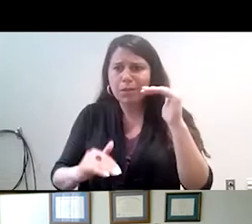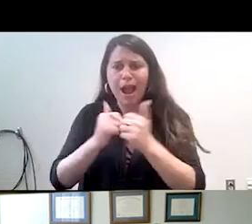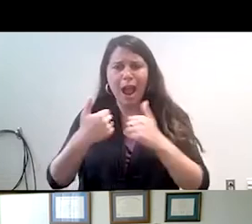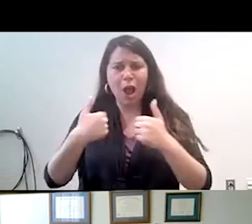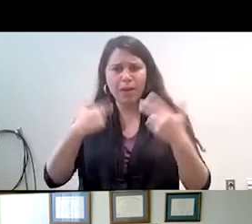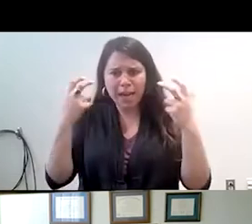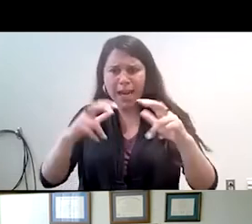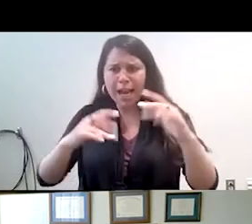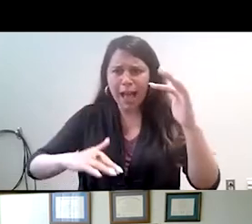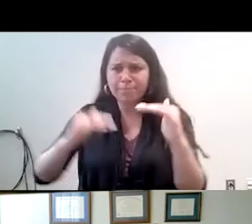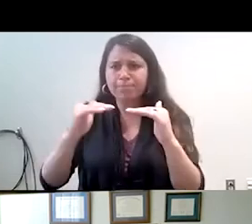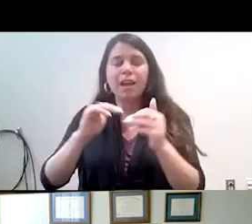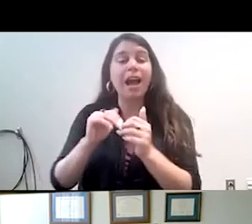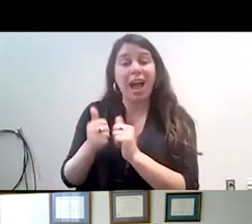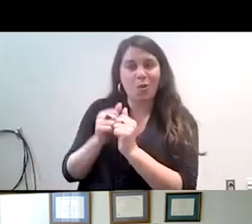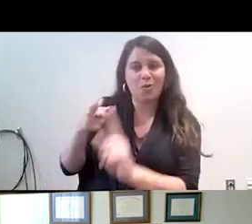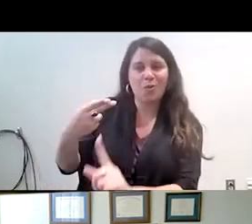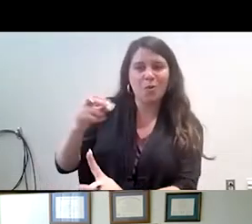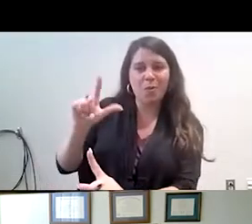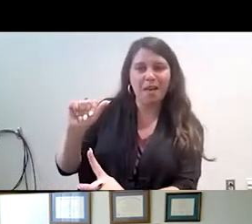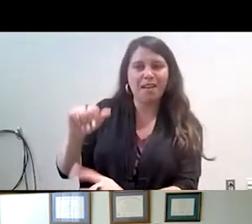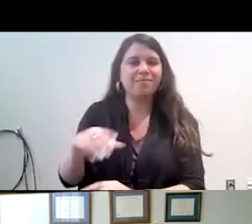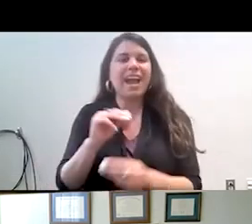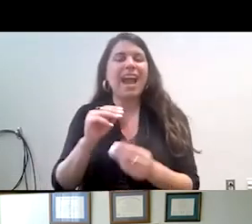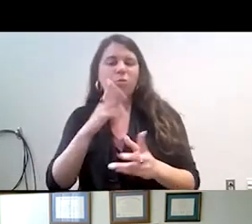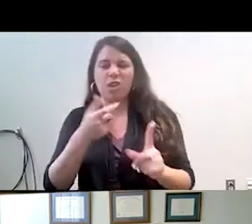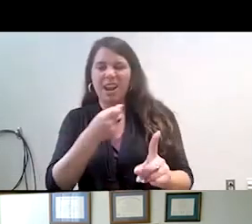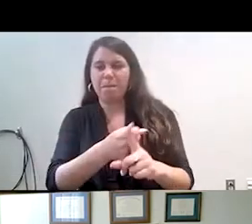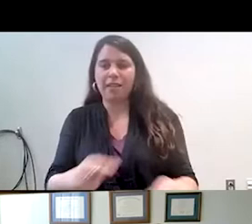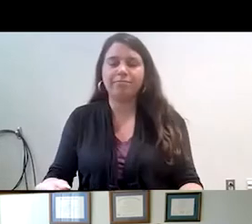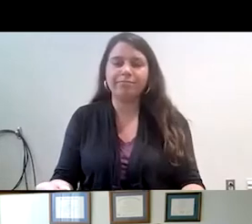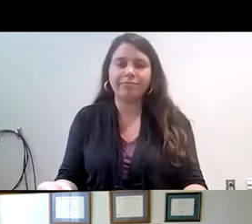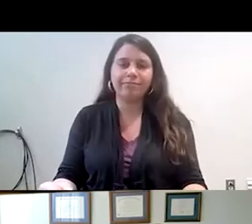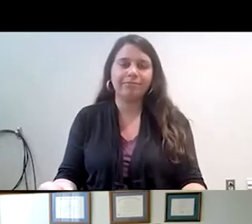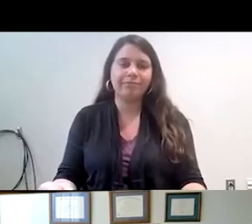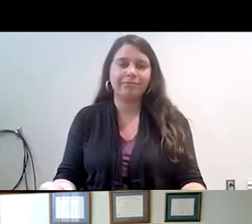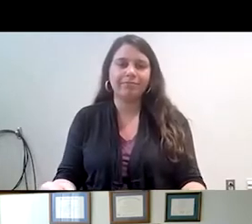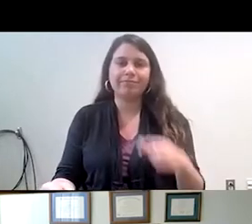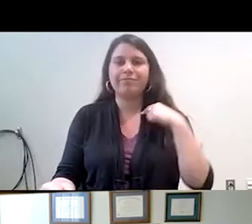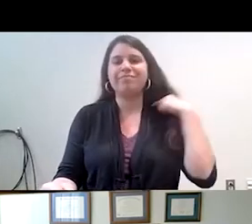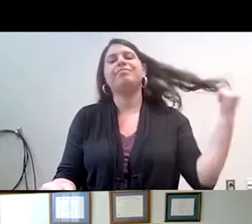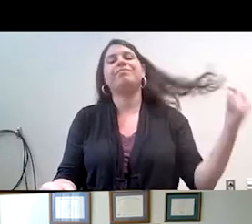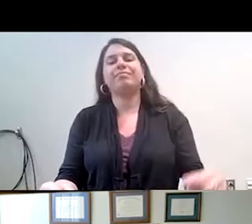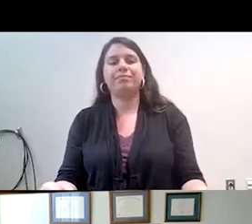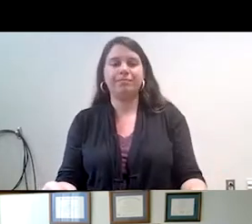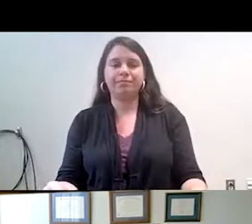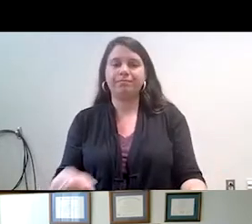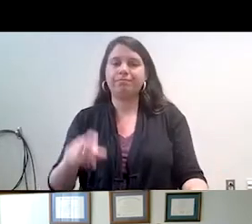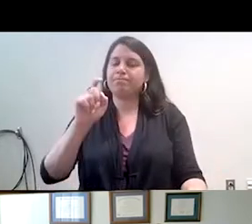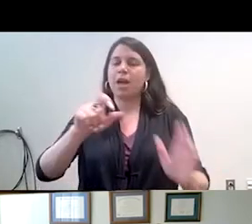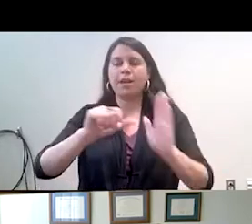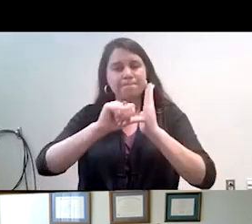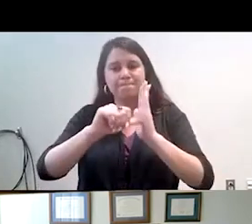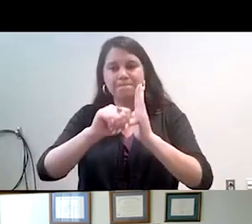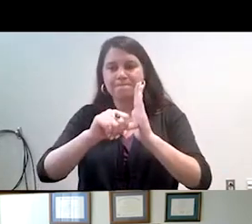particularly OLA, and then the implications surrounding this work. I do want to highlight, before I